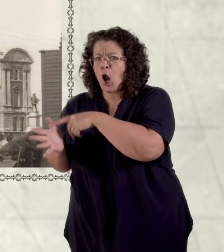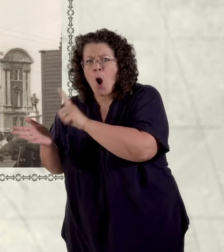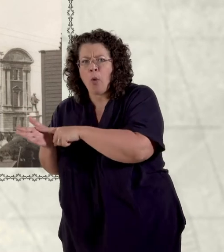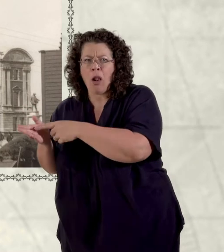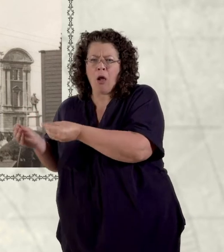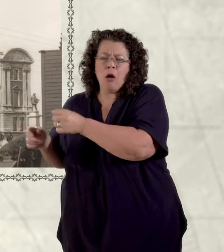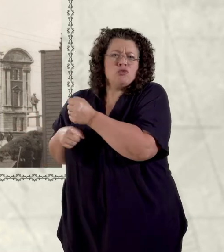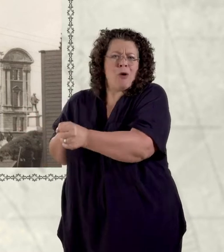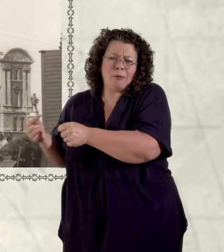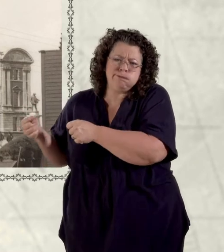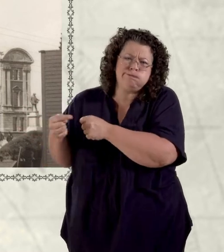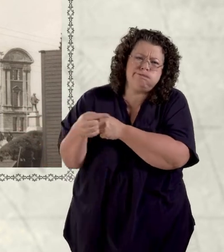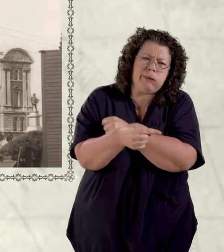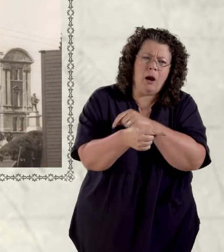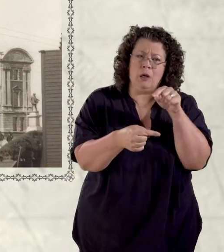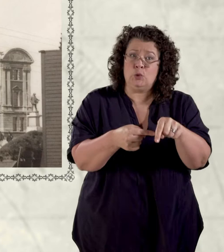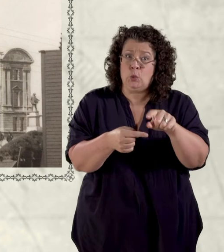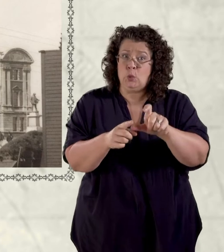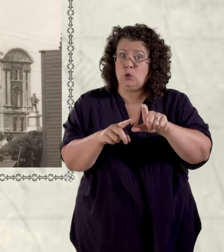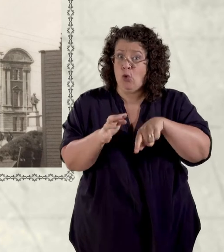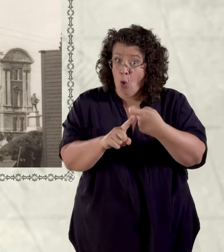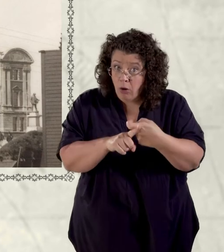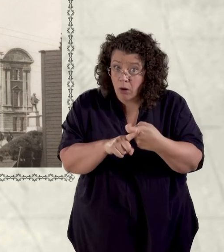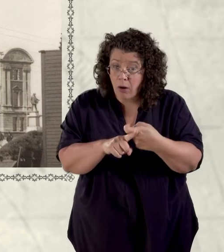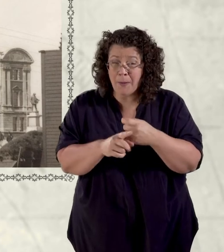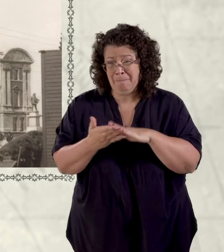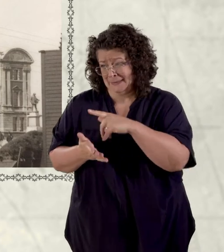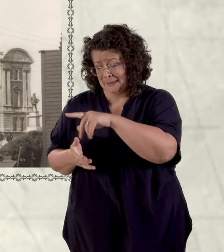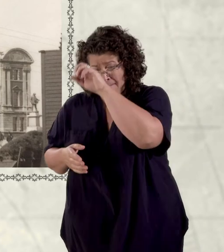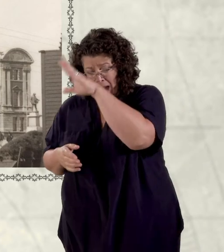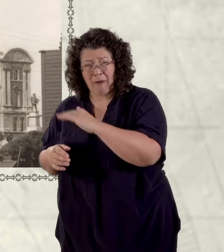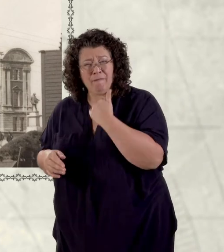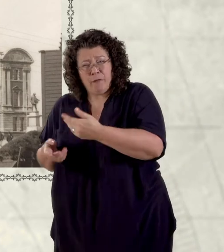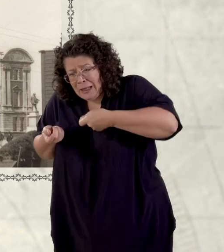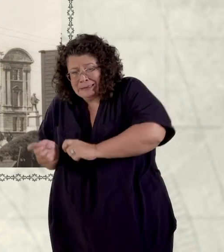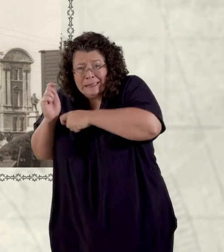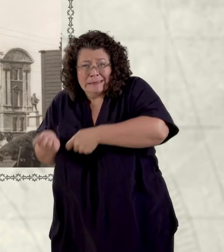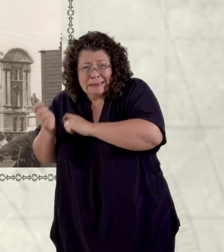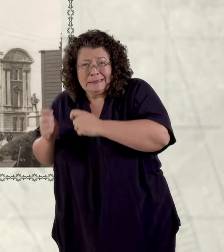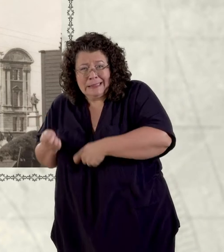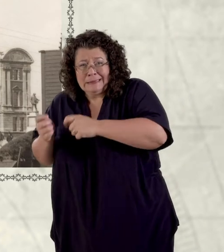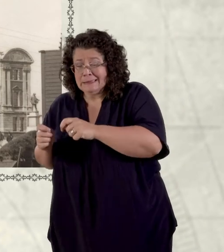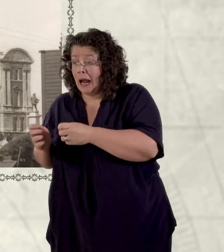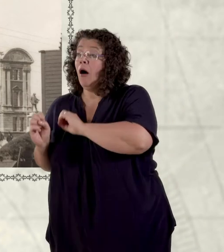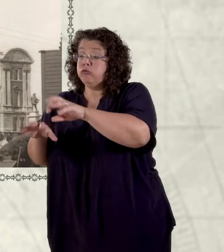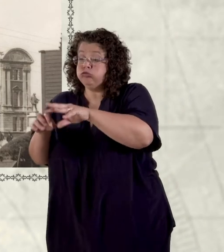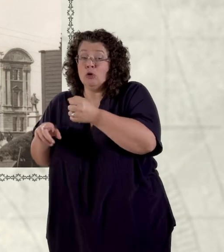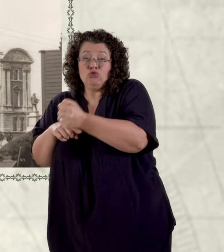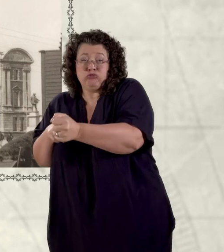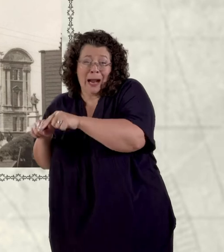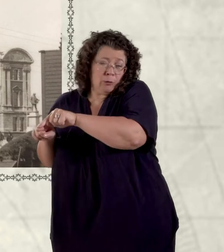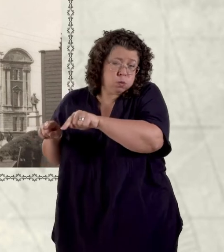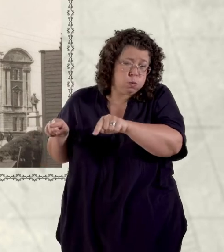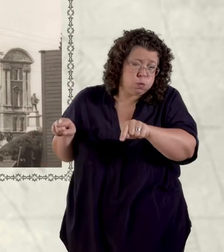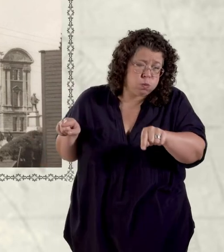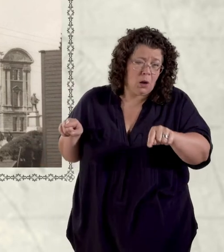were full of miners digging the trains were full of coal being taken directly to the ships who were waiting to export the